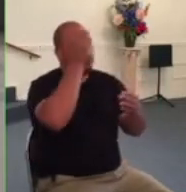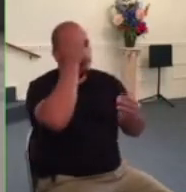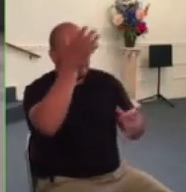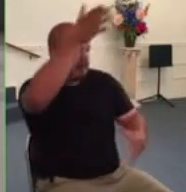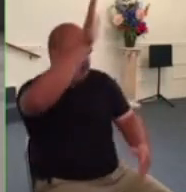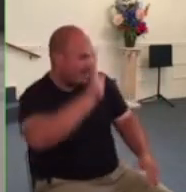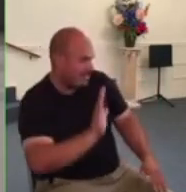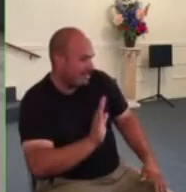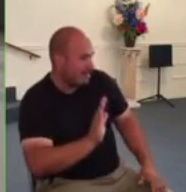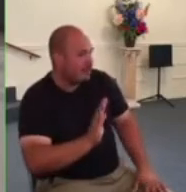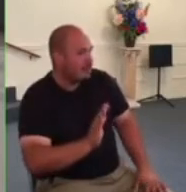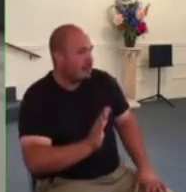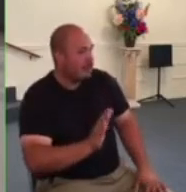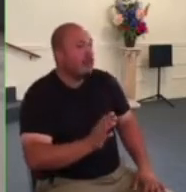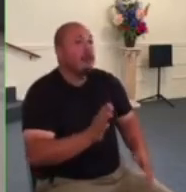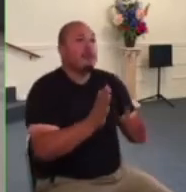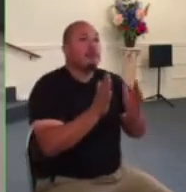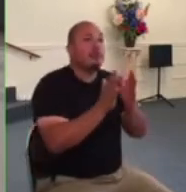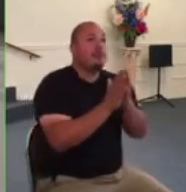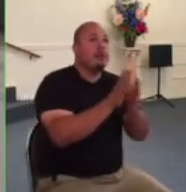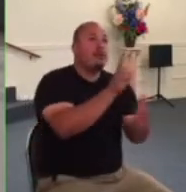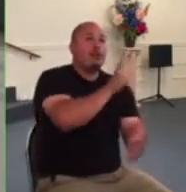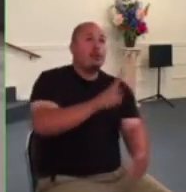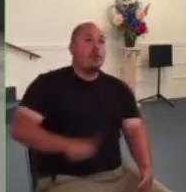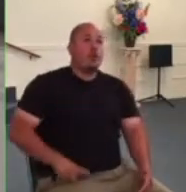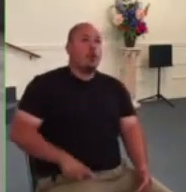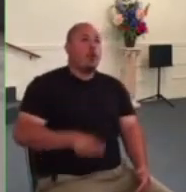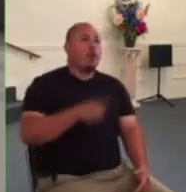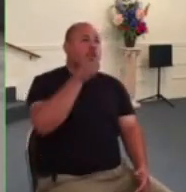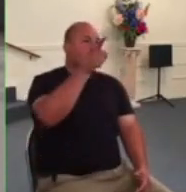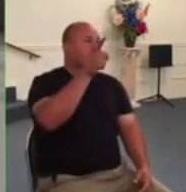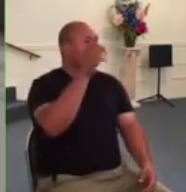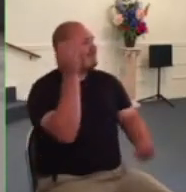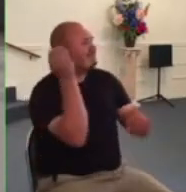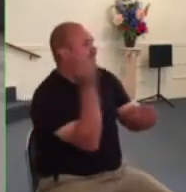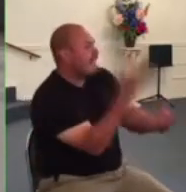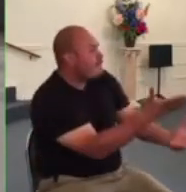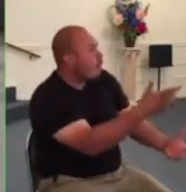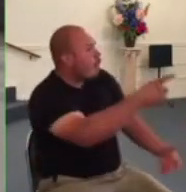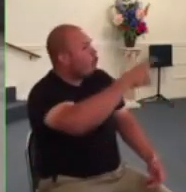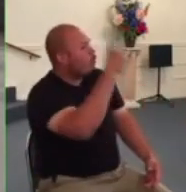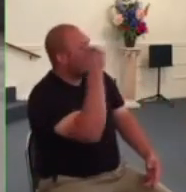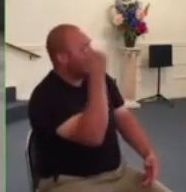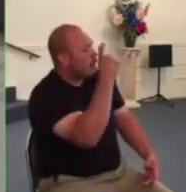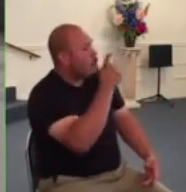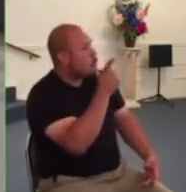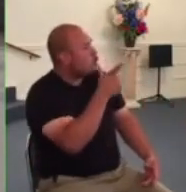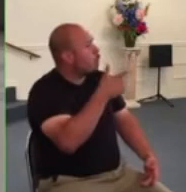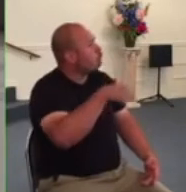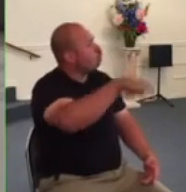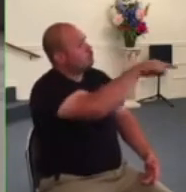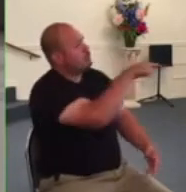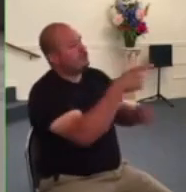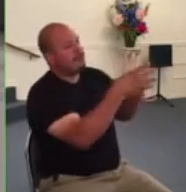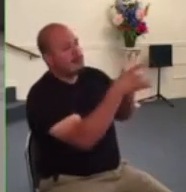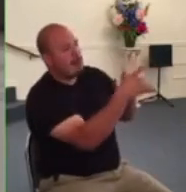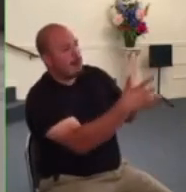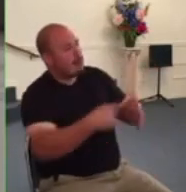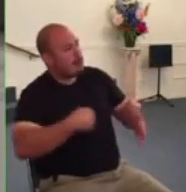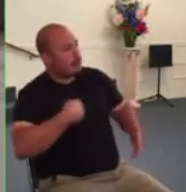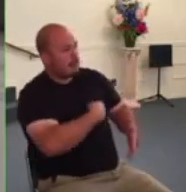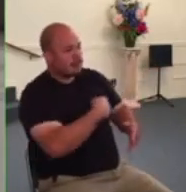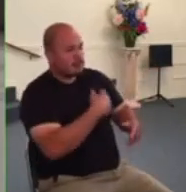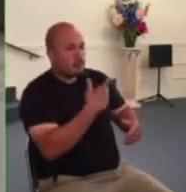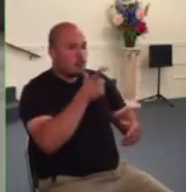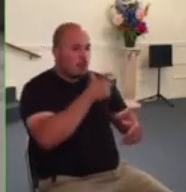wisdom and courage to those who govern us may he guide them in all they do may he even work